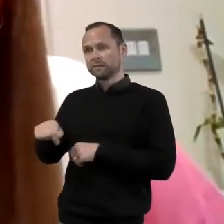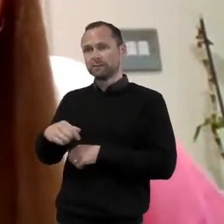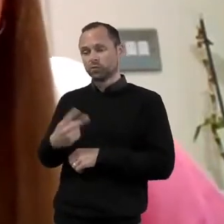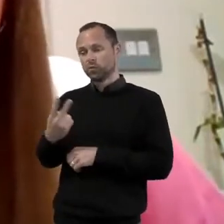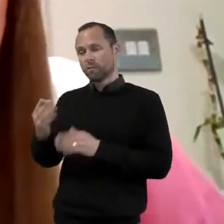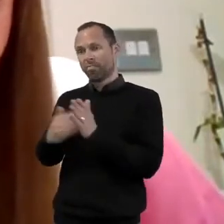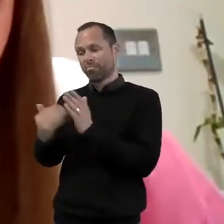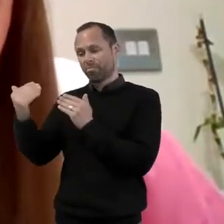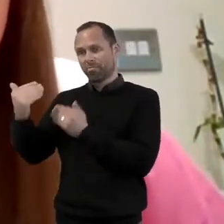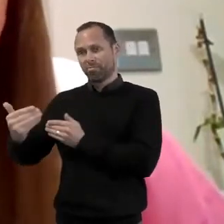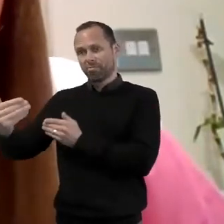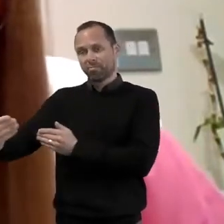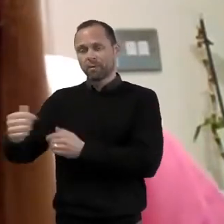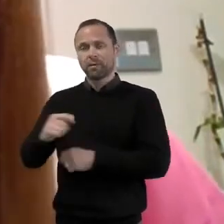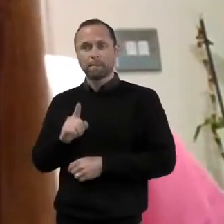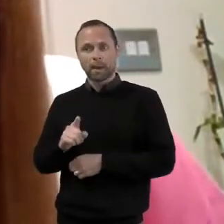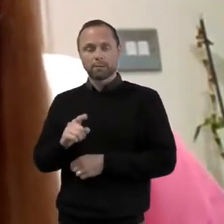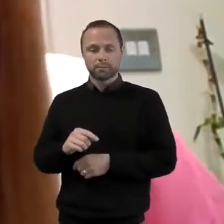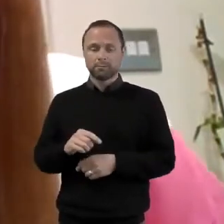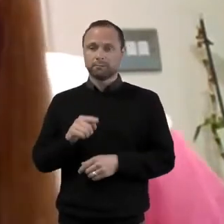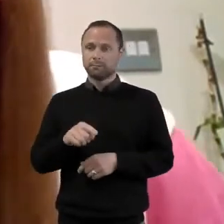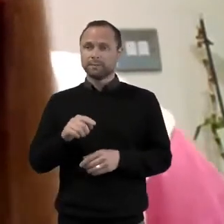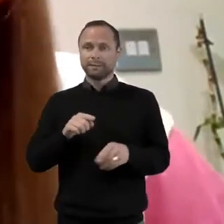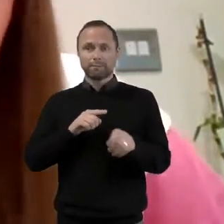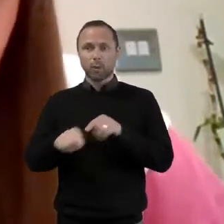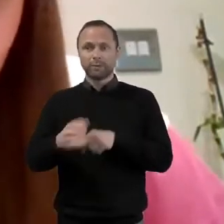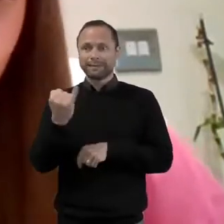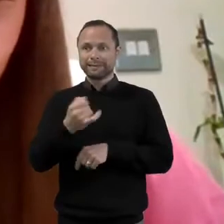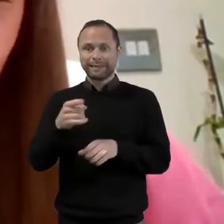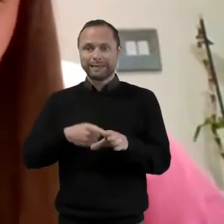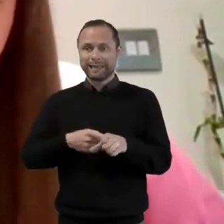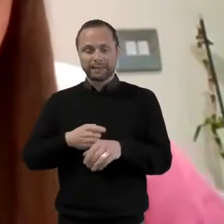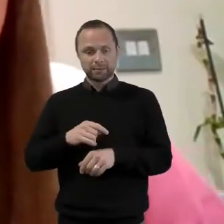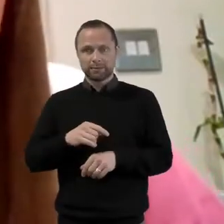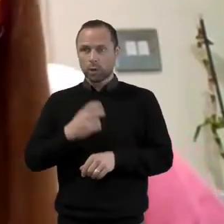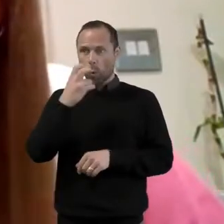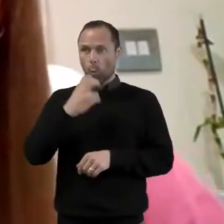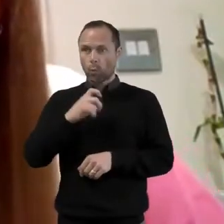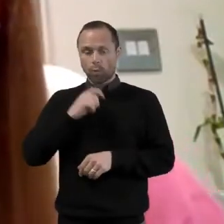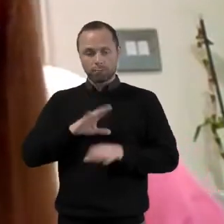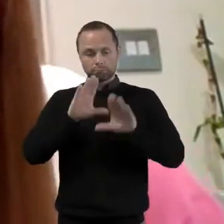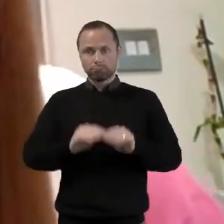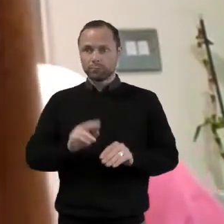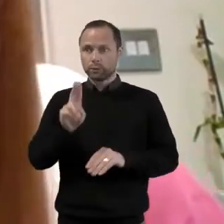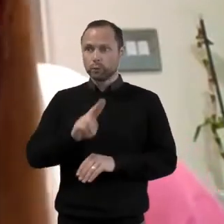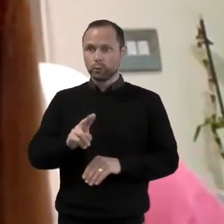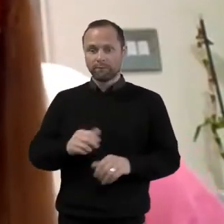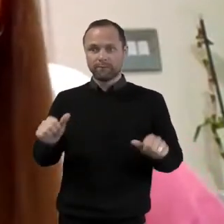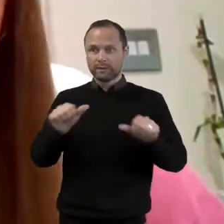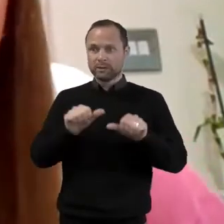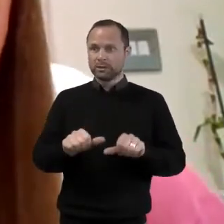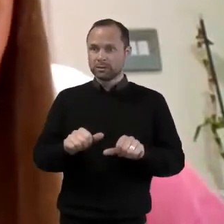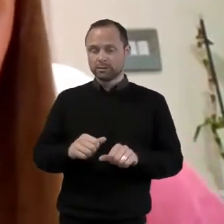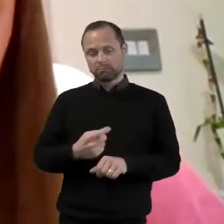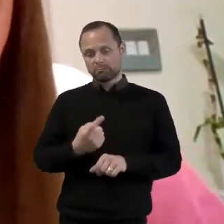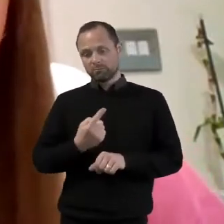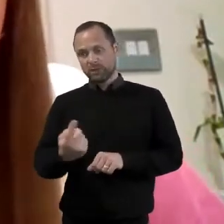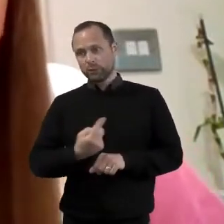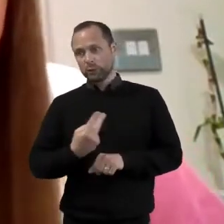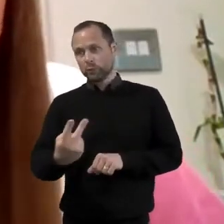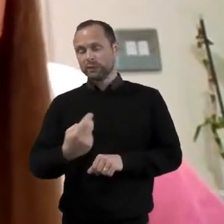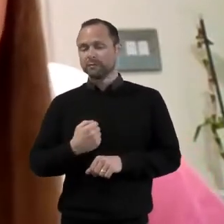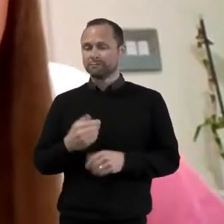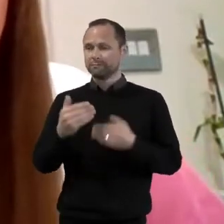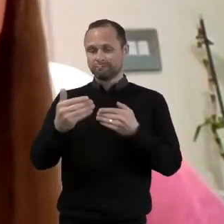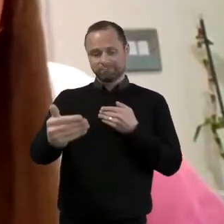olds, their end date with school is within the next week or so. For a lot of our vulnerable young people, this means